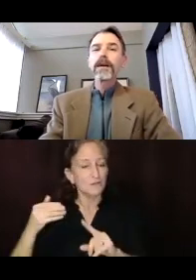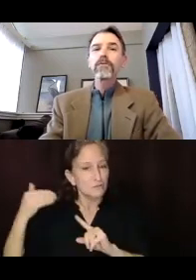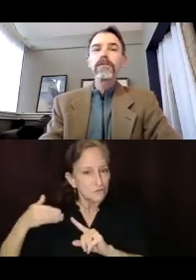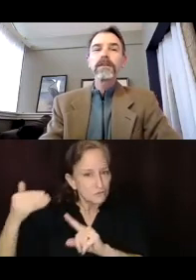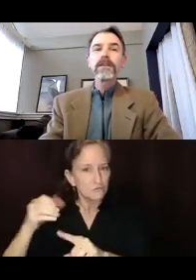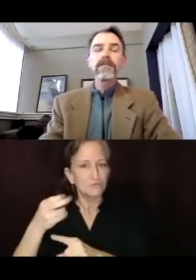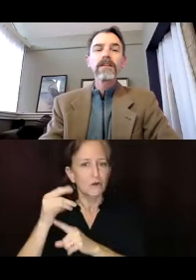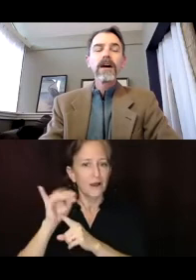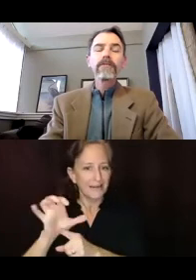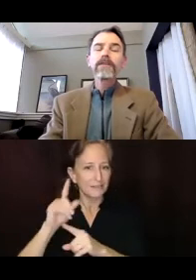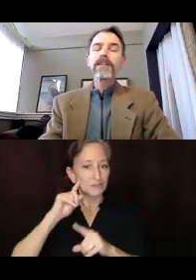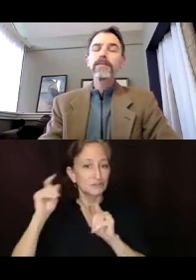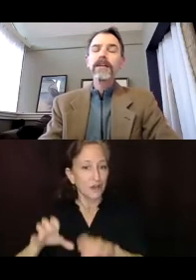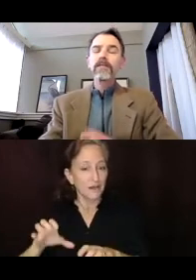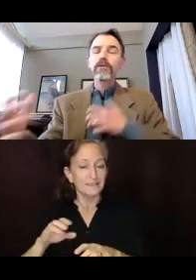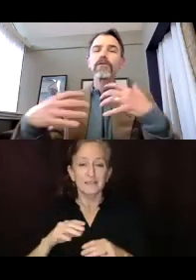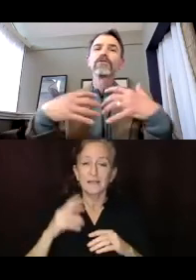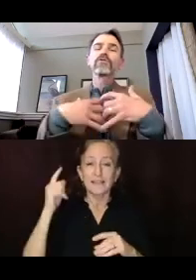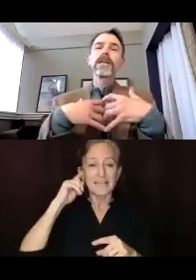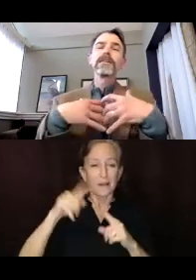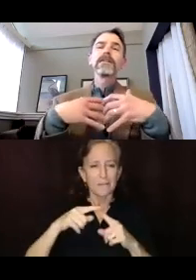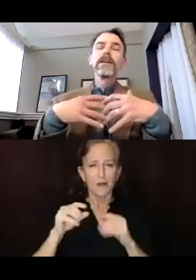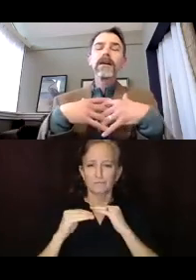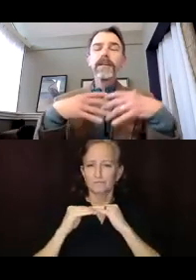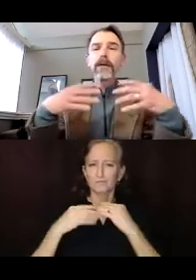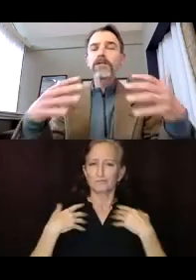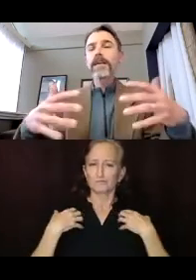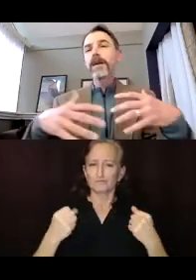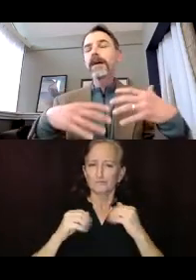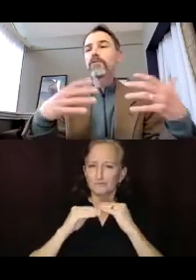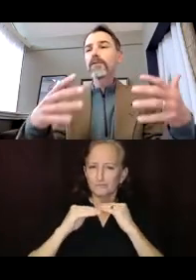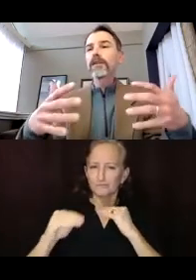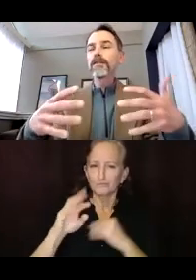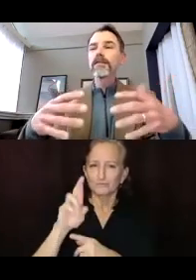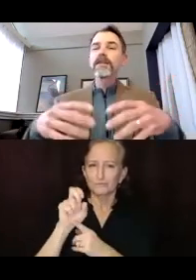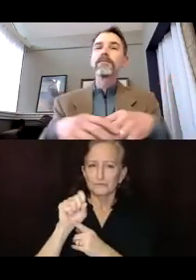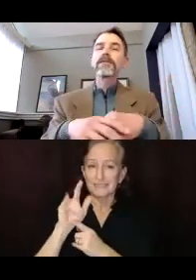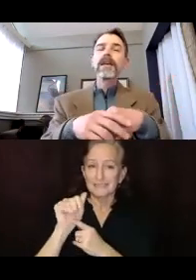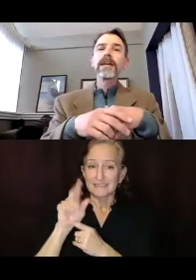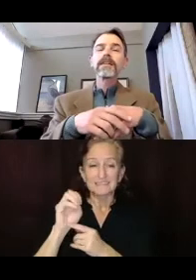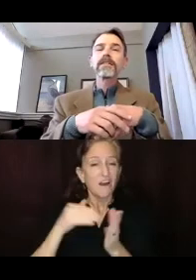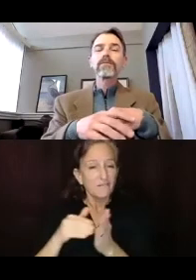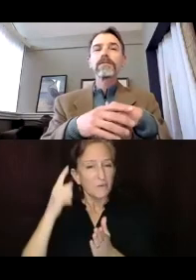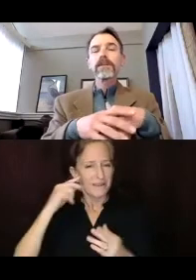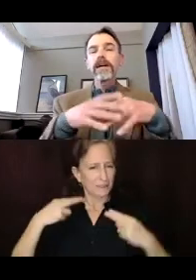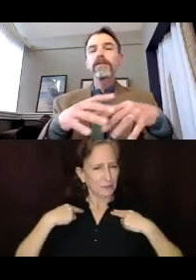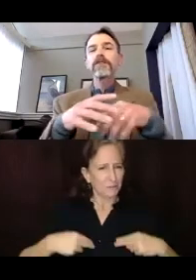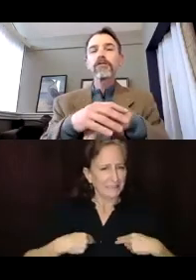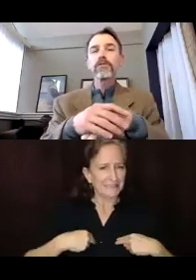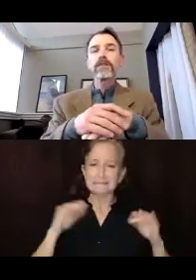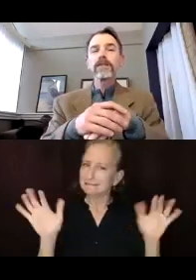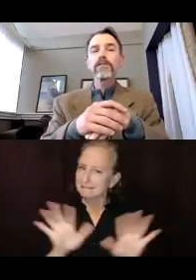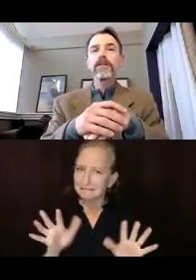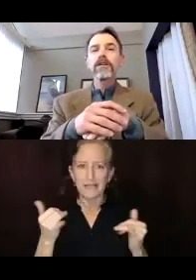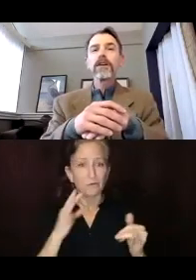think about resilience, often they think about it as a personal trait. But now we're talking about having resilient systems. And I think this belief that a lot of our